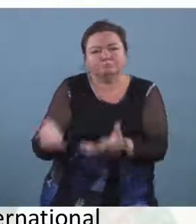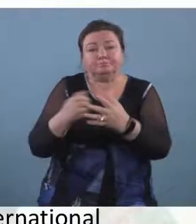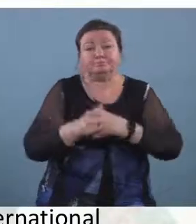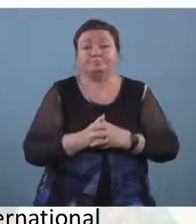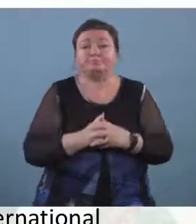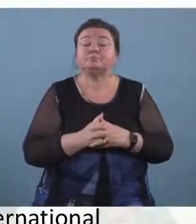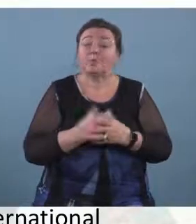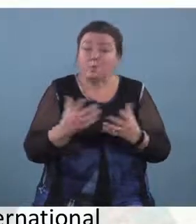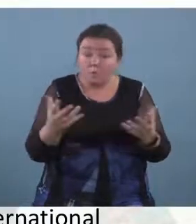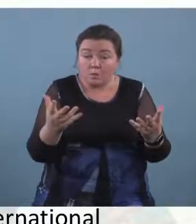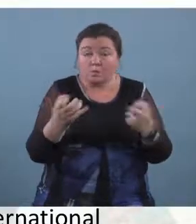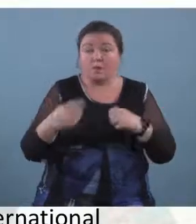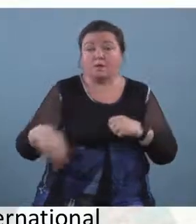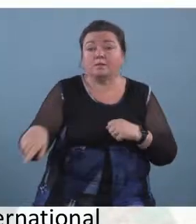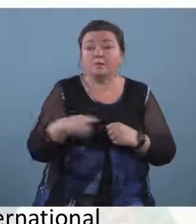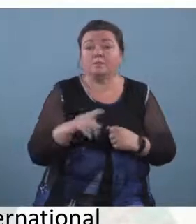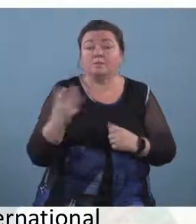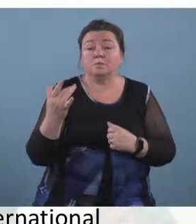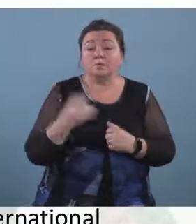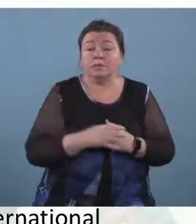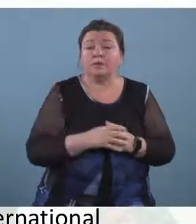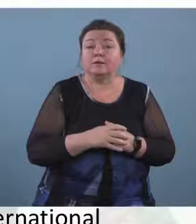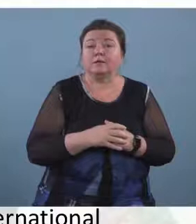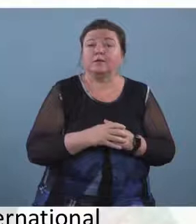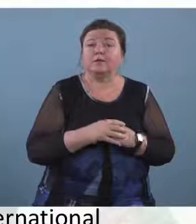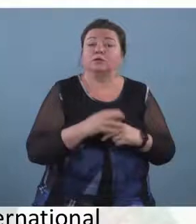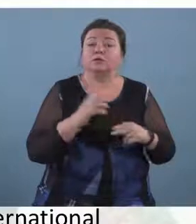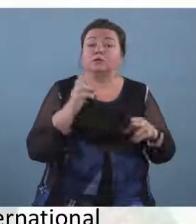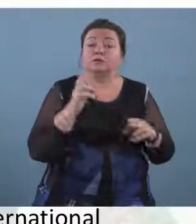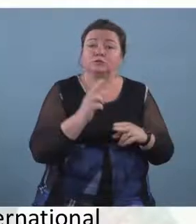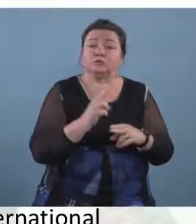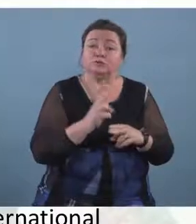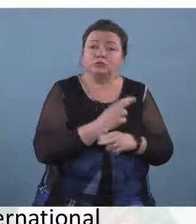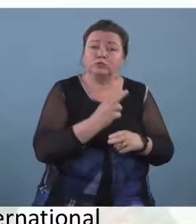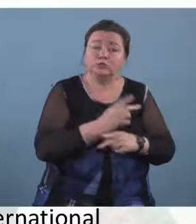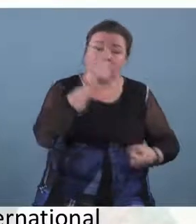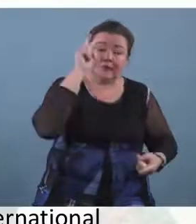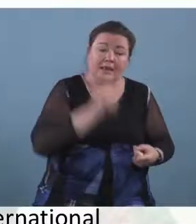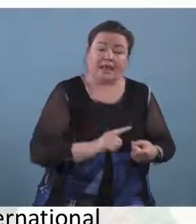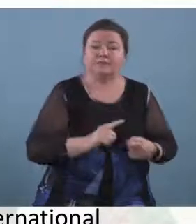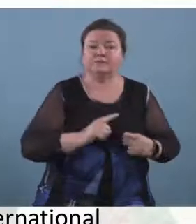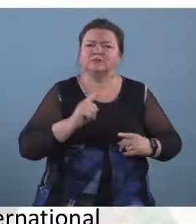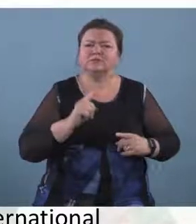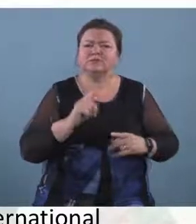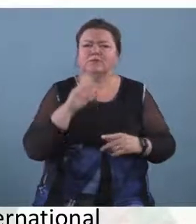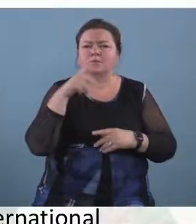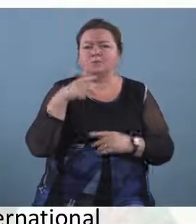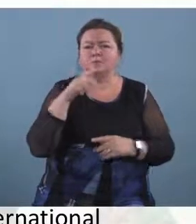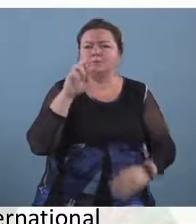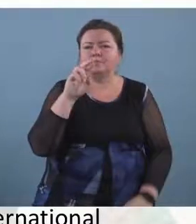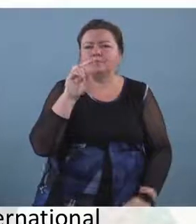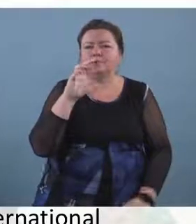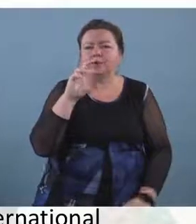want to use less of percussion instruments which is quite commonly used